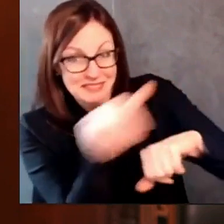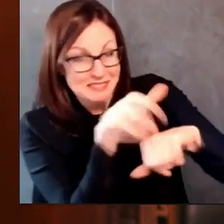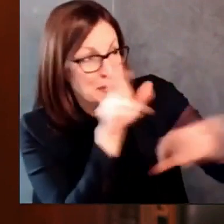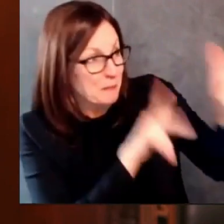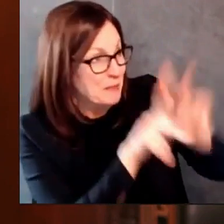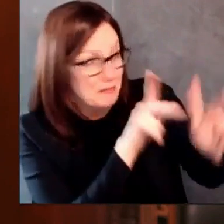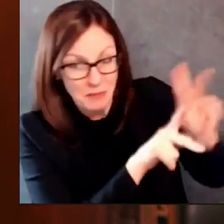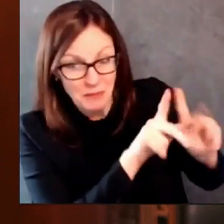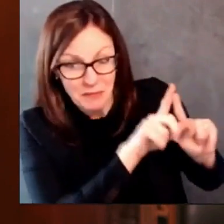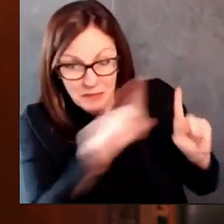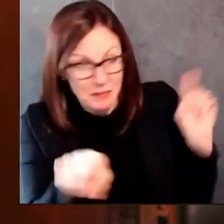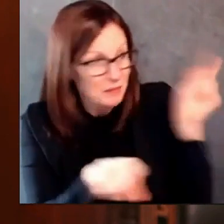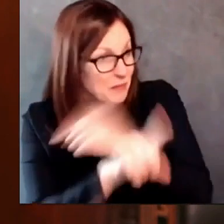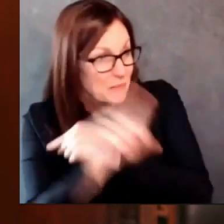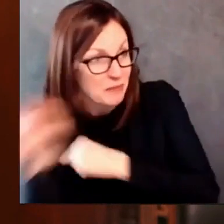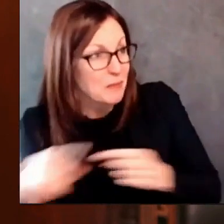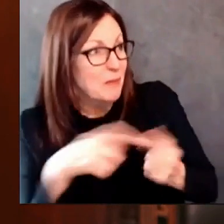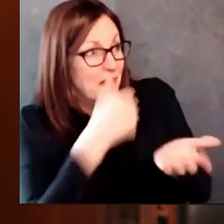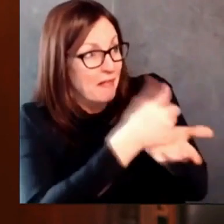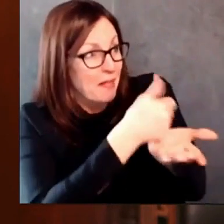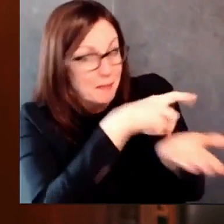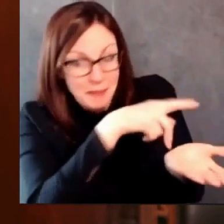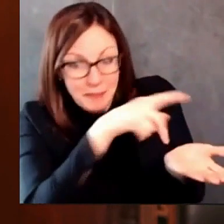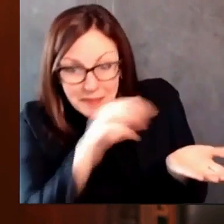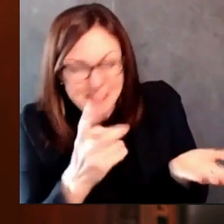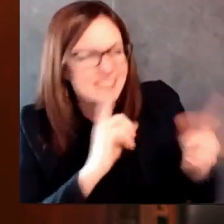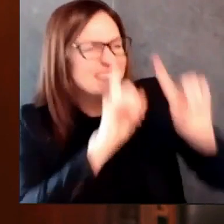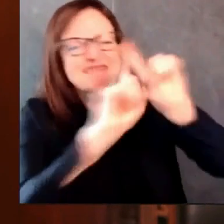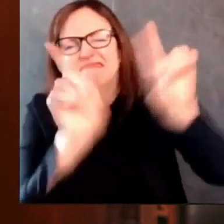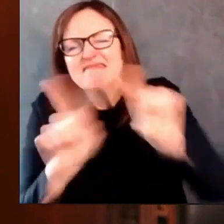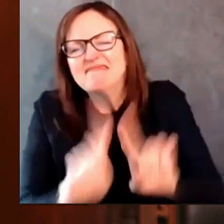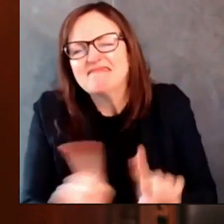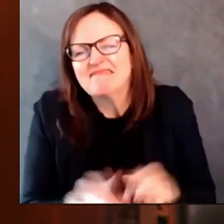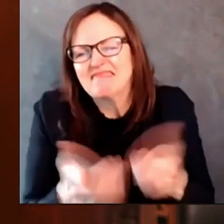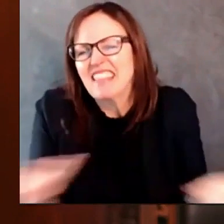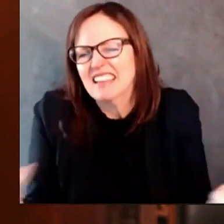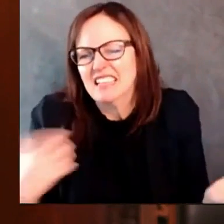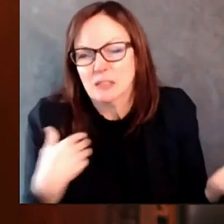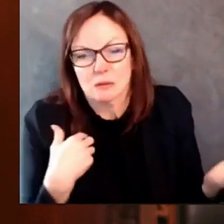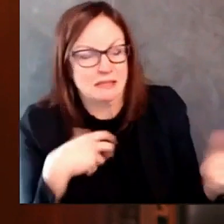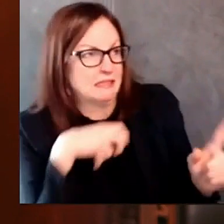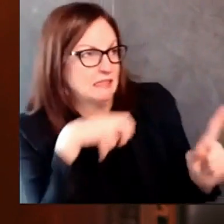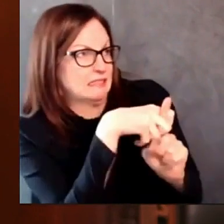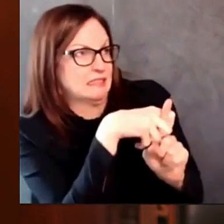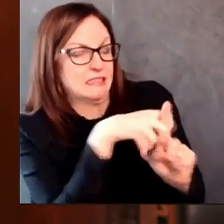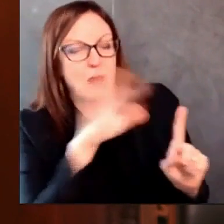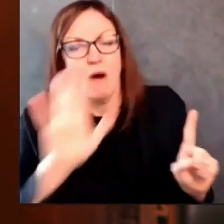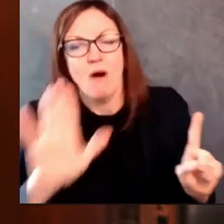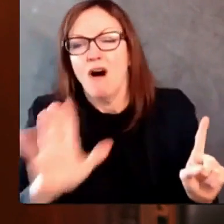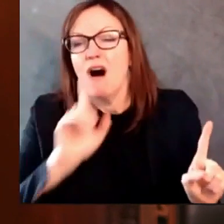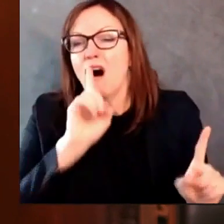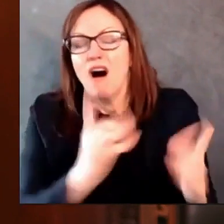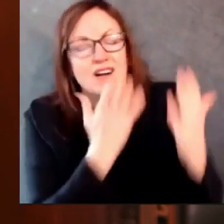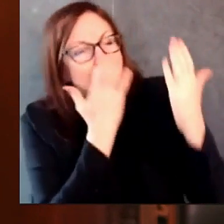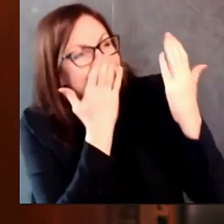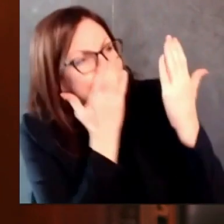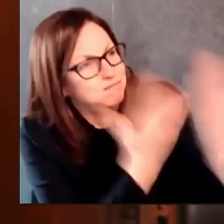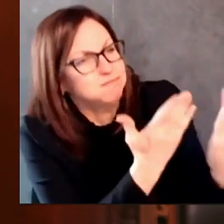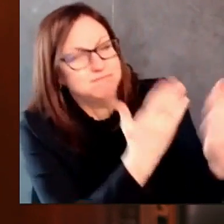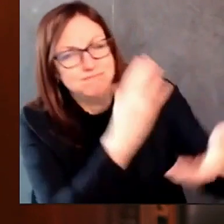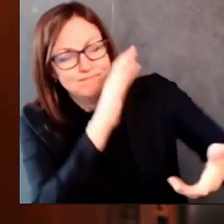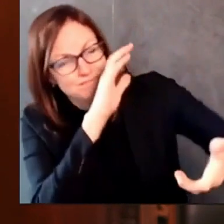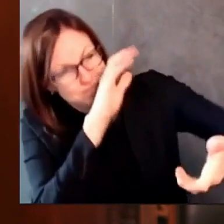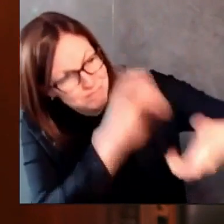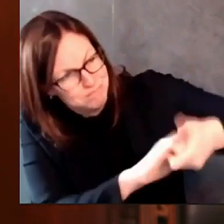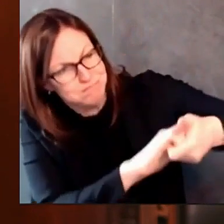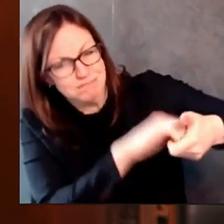state and communities can really, really use it. It's also critically important that every Wisconsinite do their part